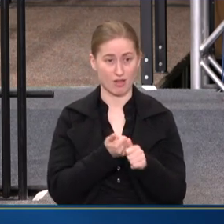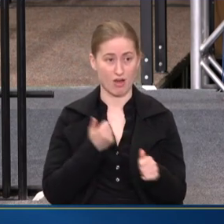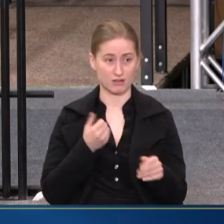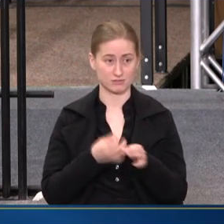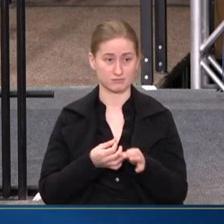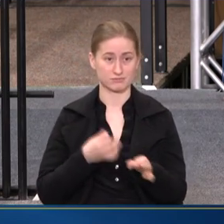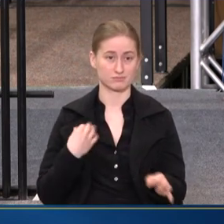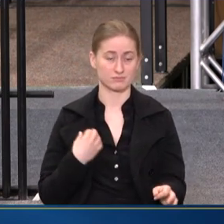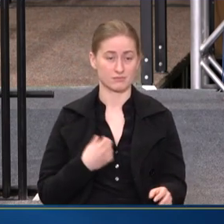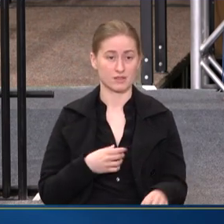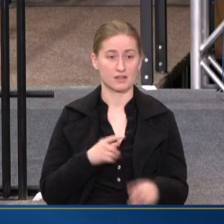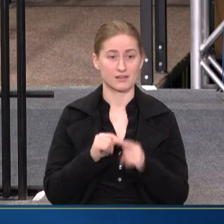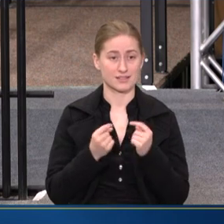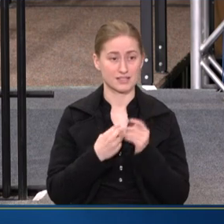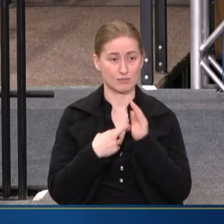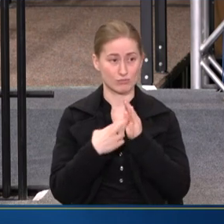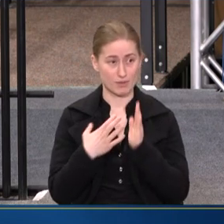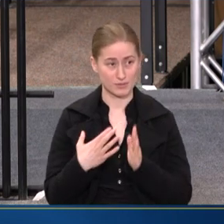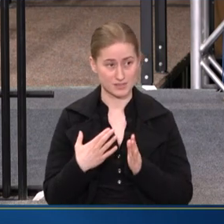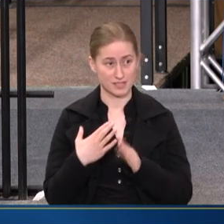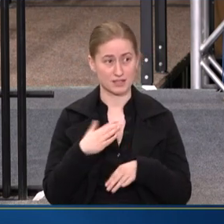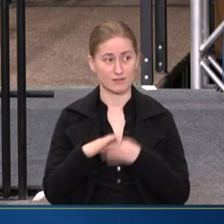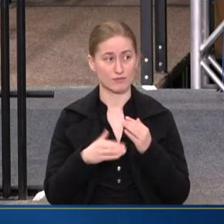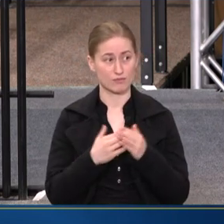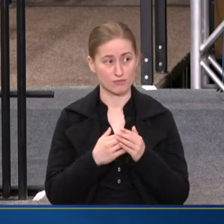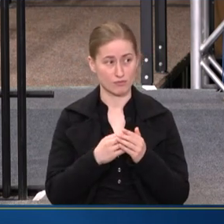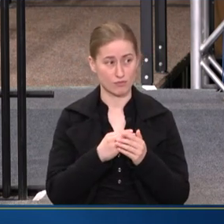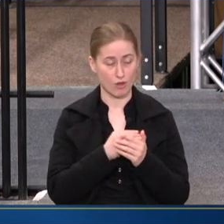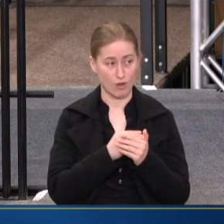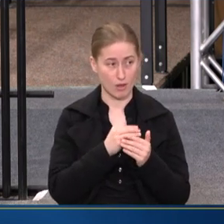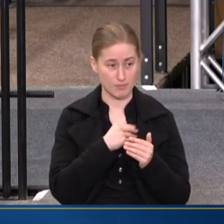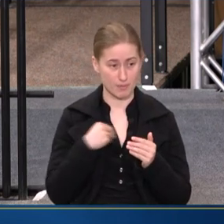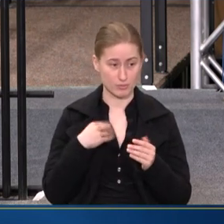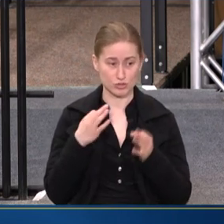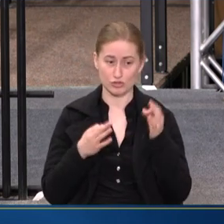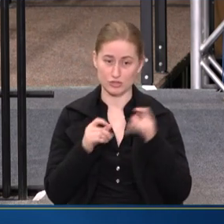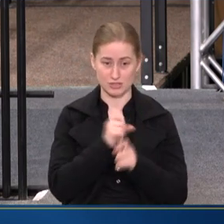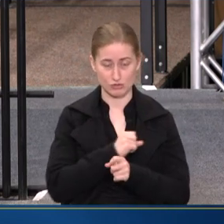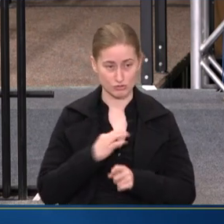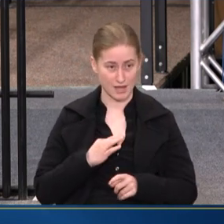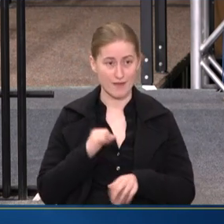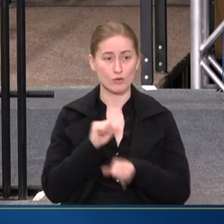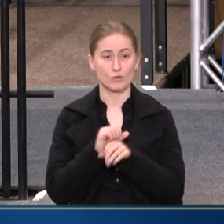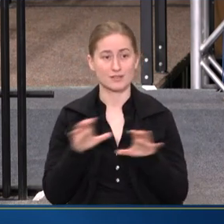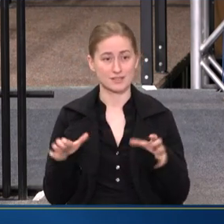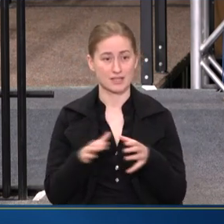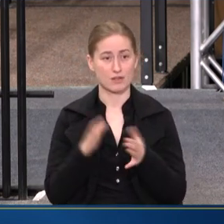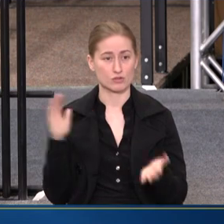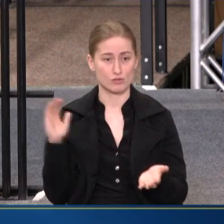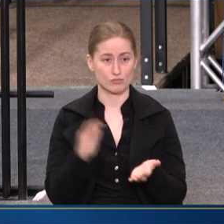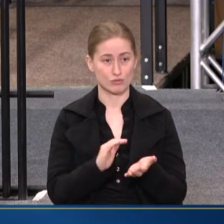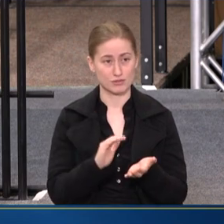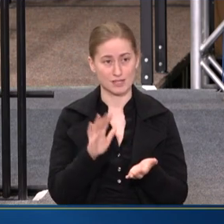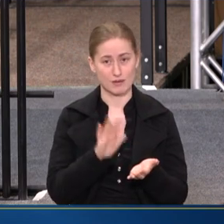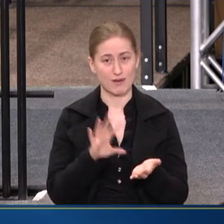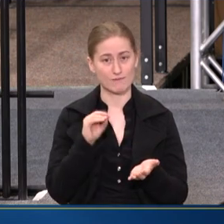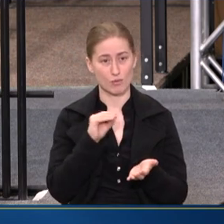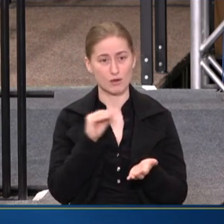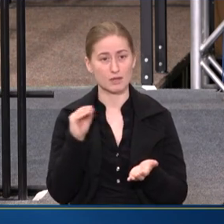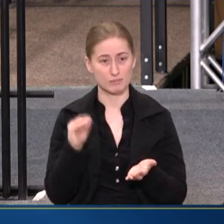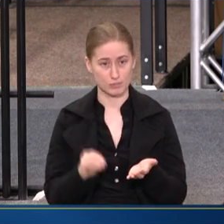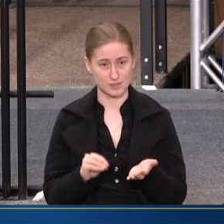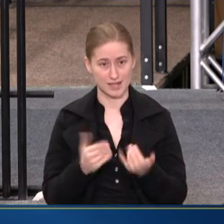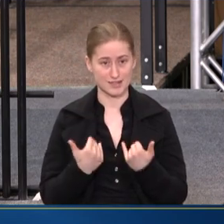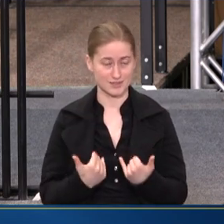The team representative, all members of the judicial staff, we've worked together to reduce that by about 40%